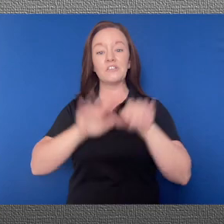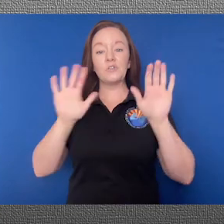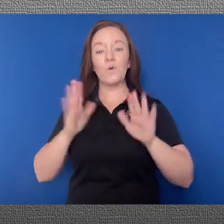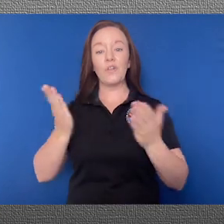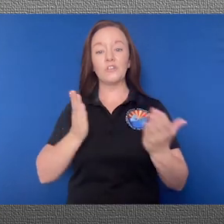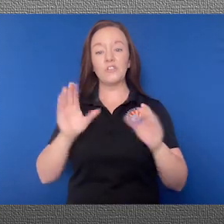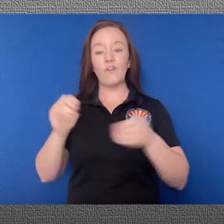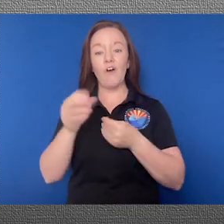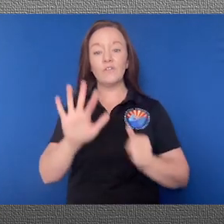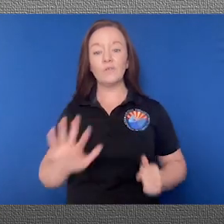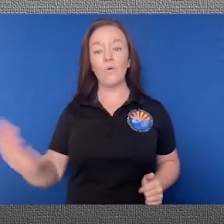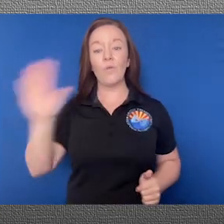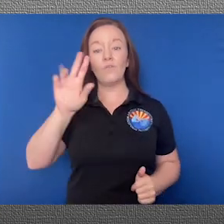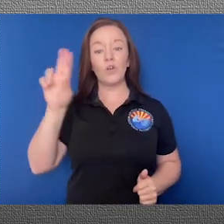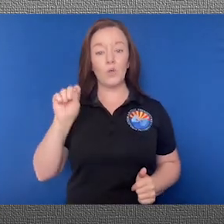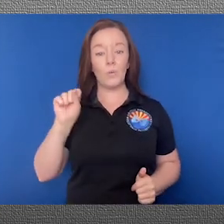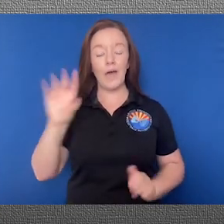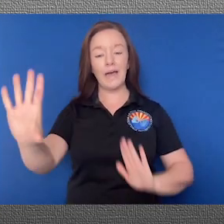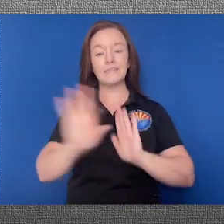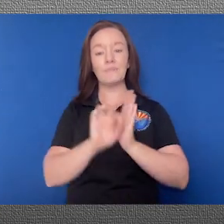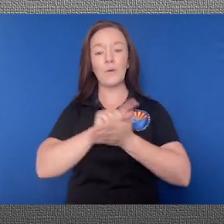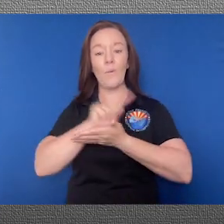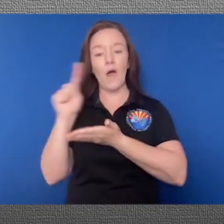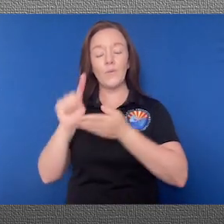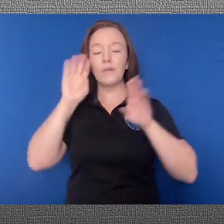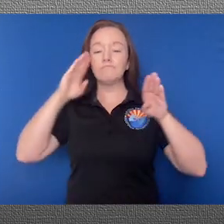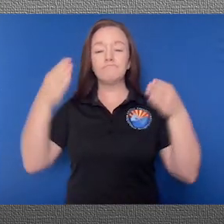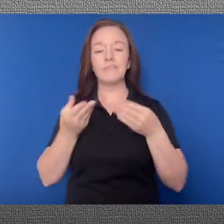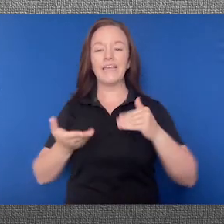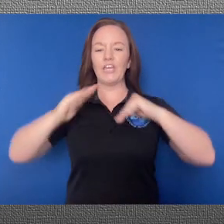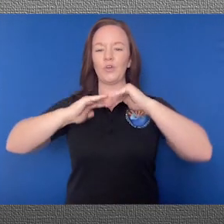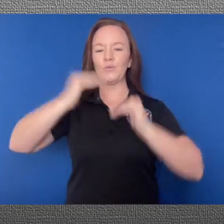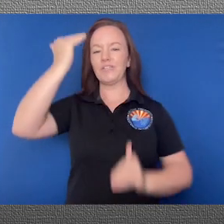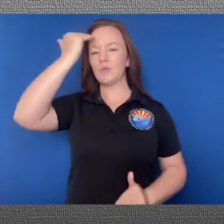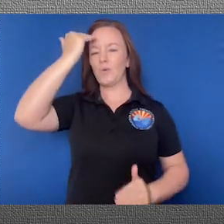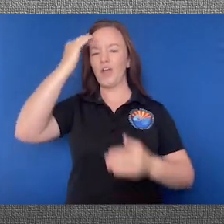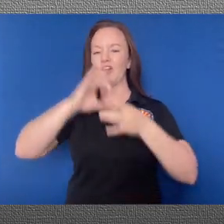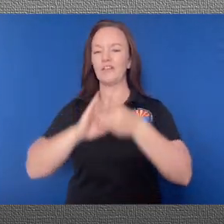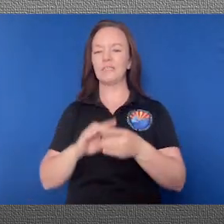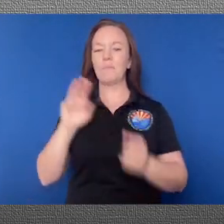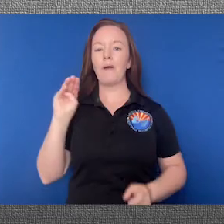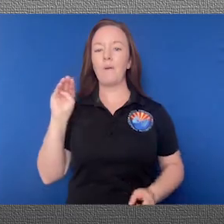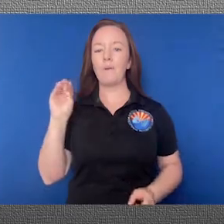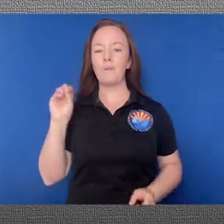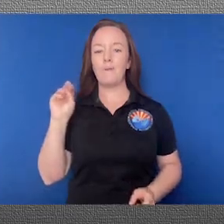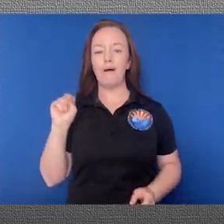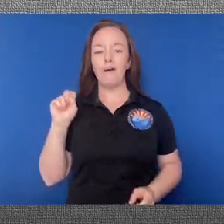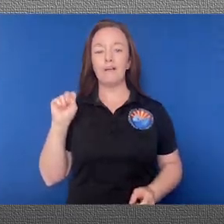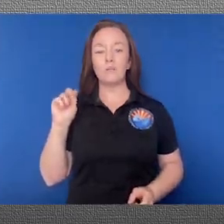offices across the Southwest United States designate a week devoted to increasing awareness about the monsoon.